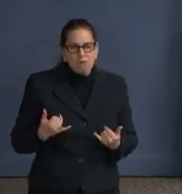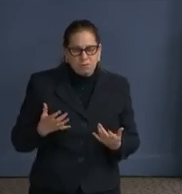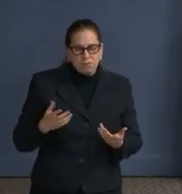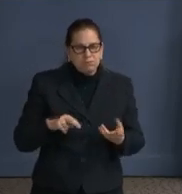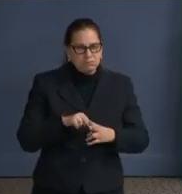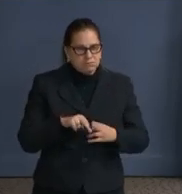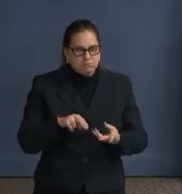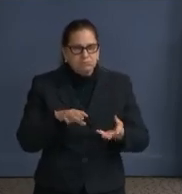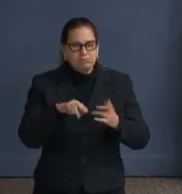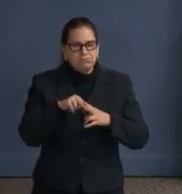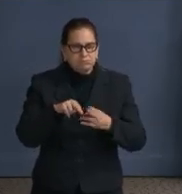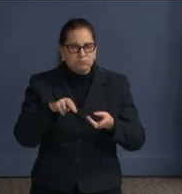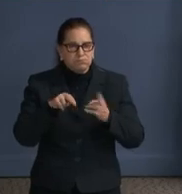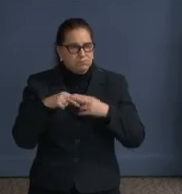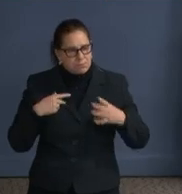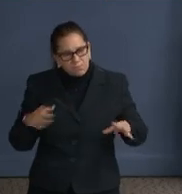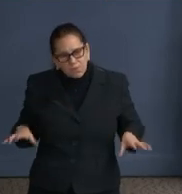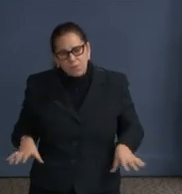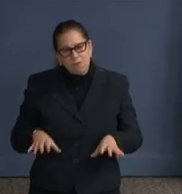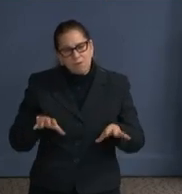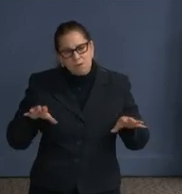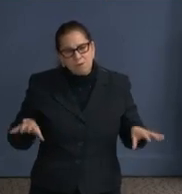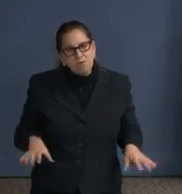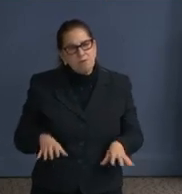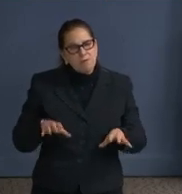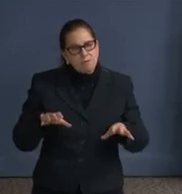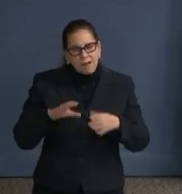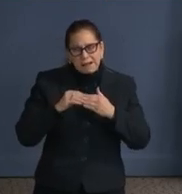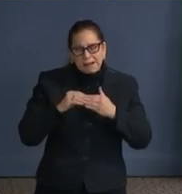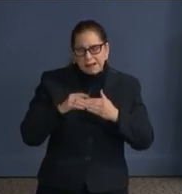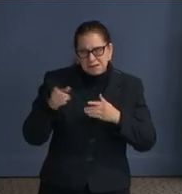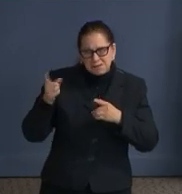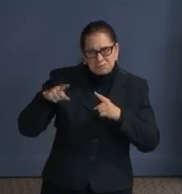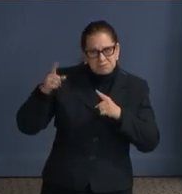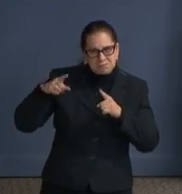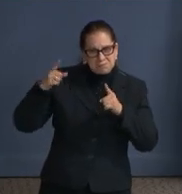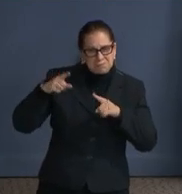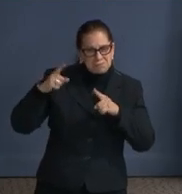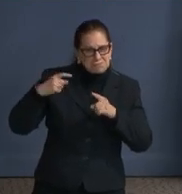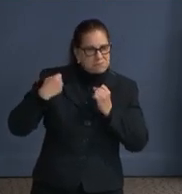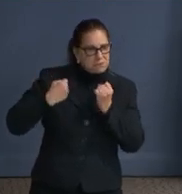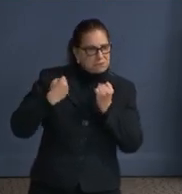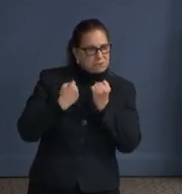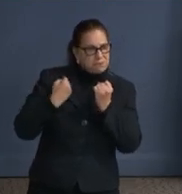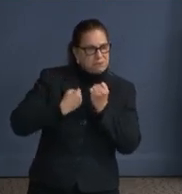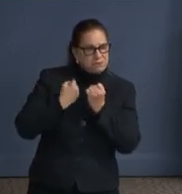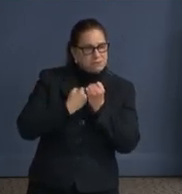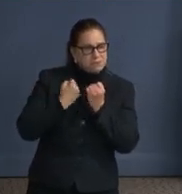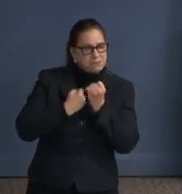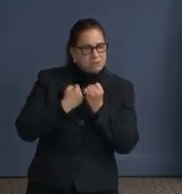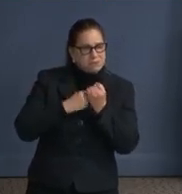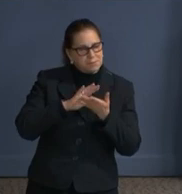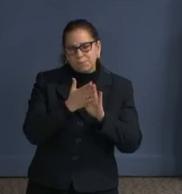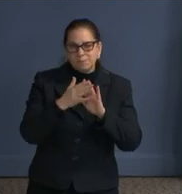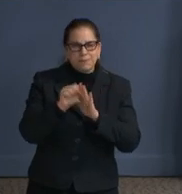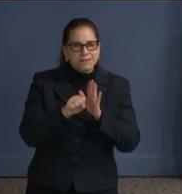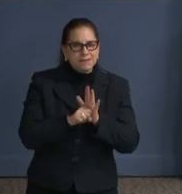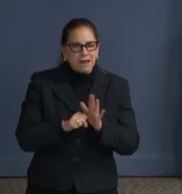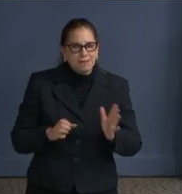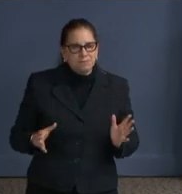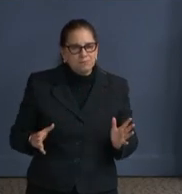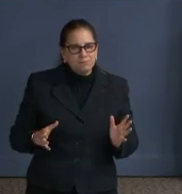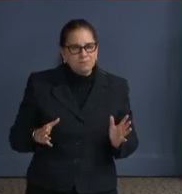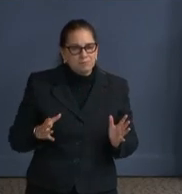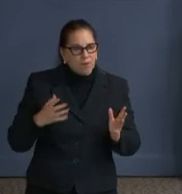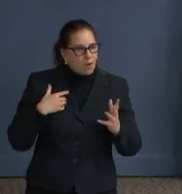we needed to do to make all of those leaders be ready to move. And we will continue to work with them in